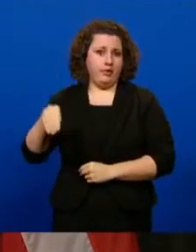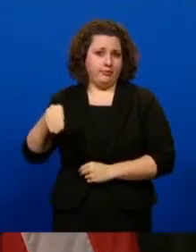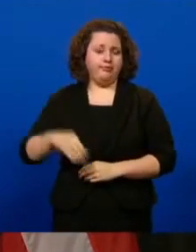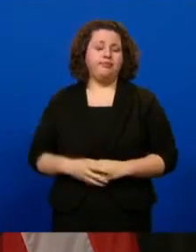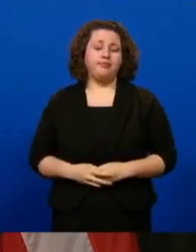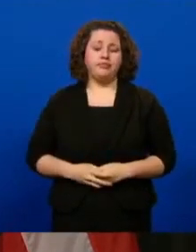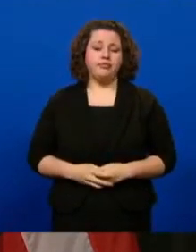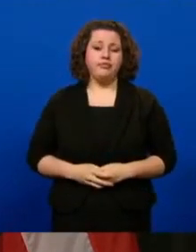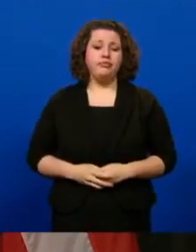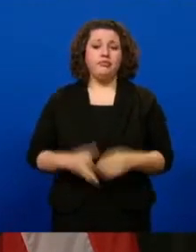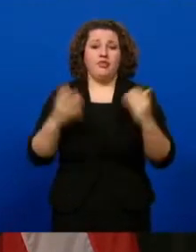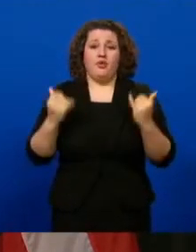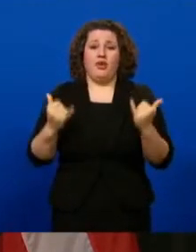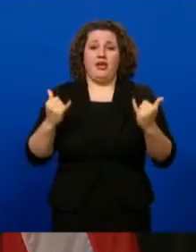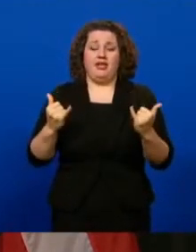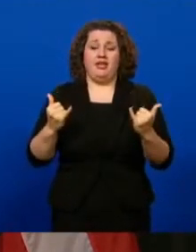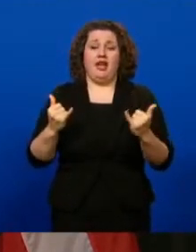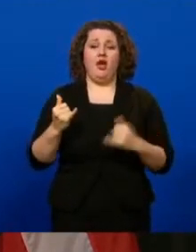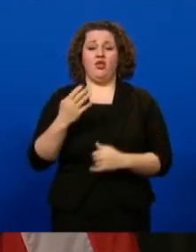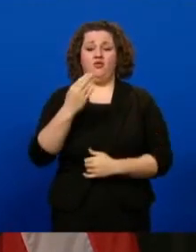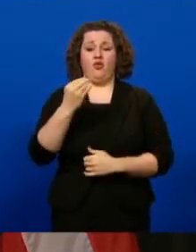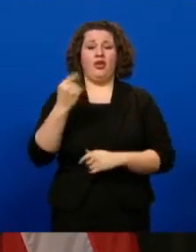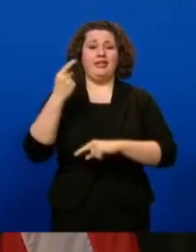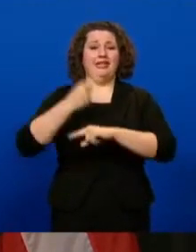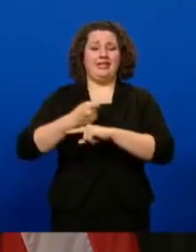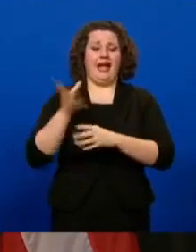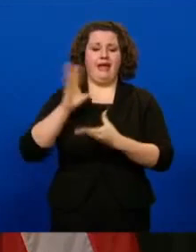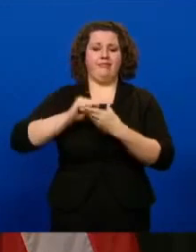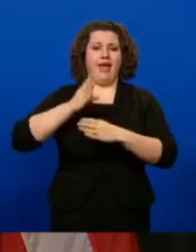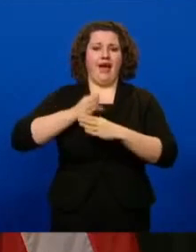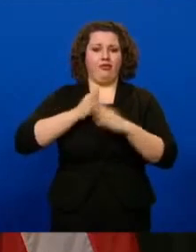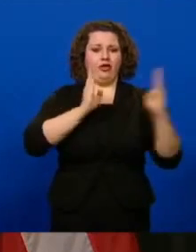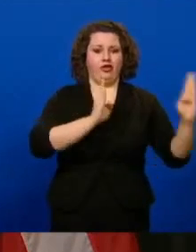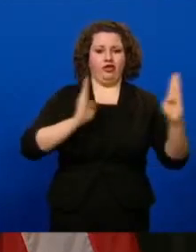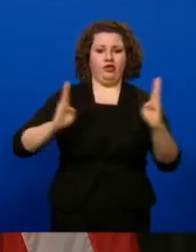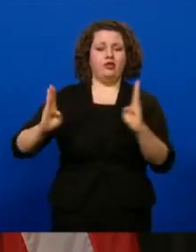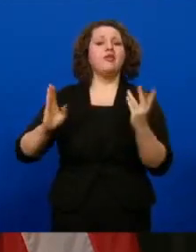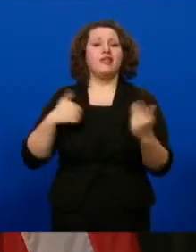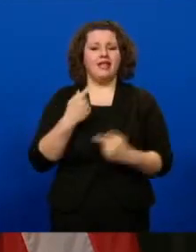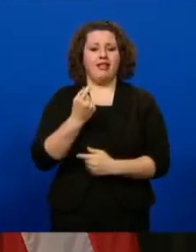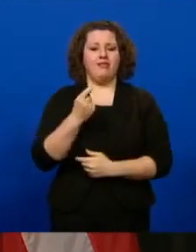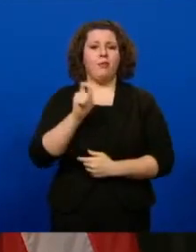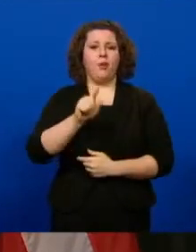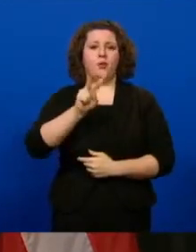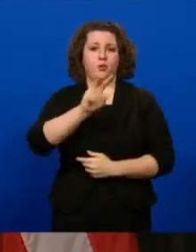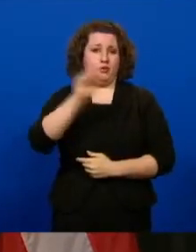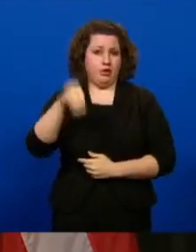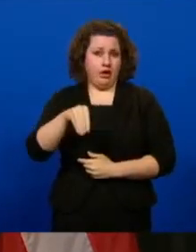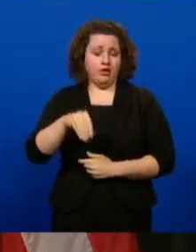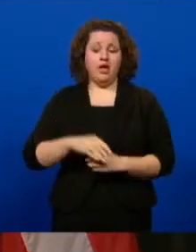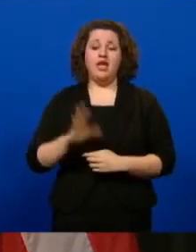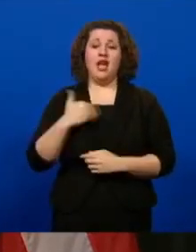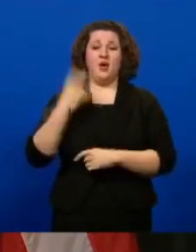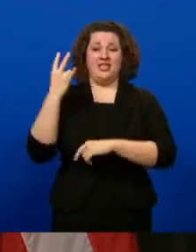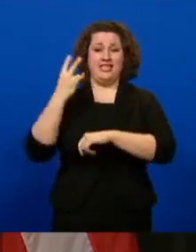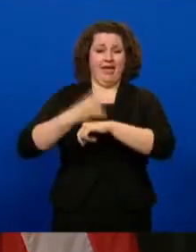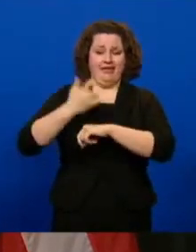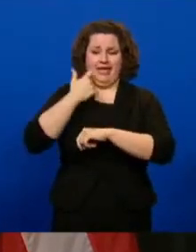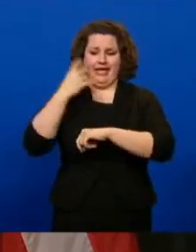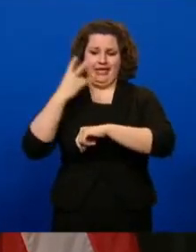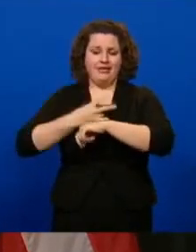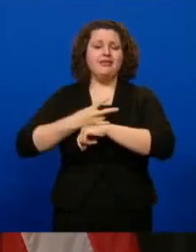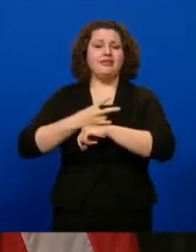Currently, Iowa's 14-day rolling average is 11.2%, and our seven-day